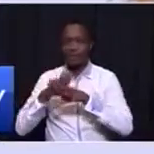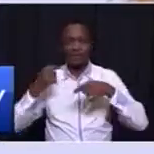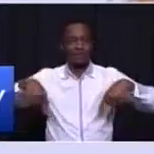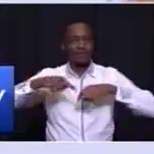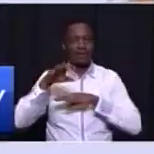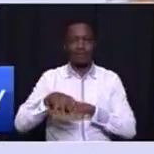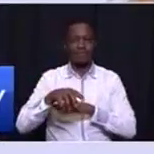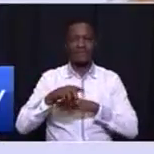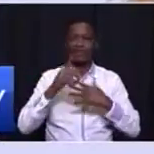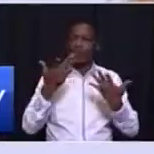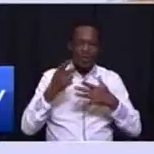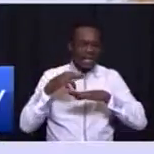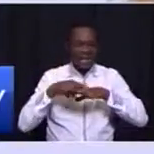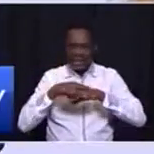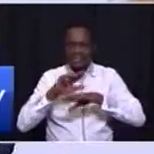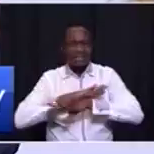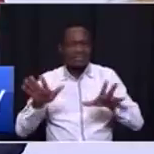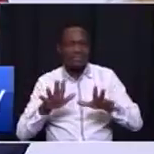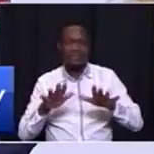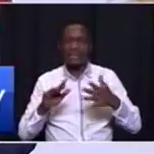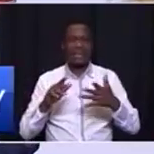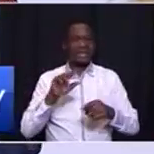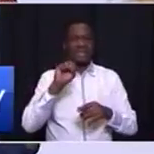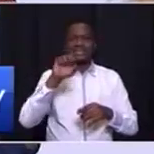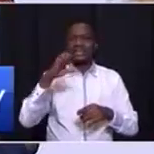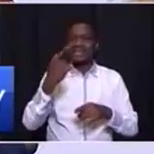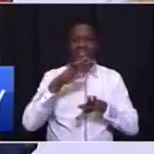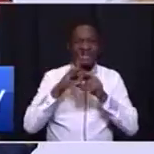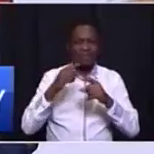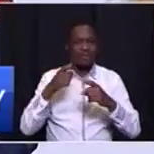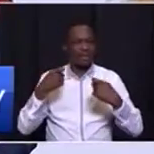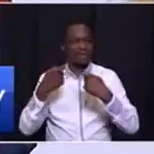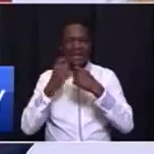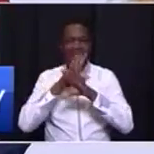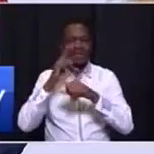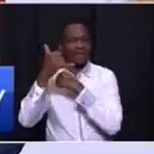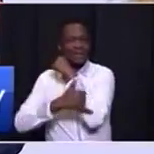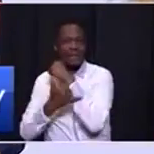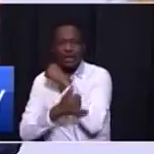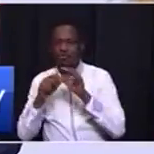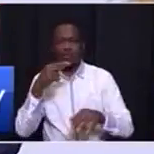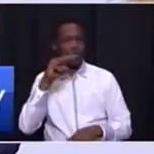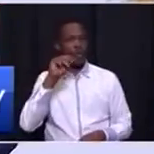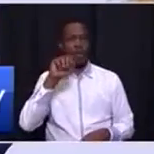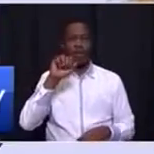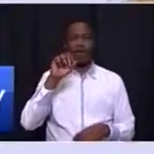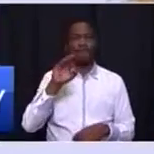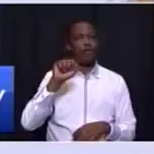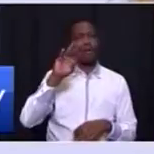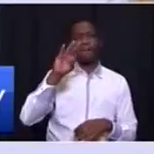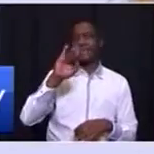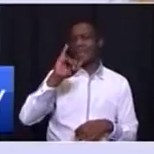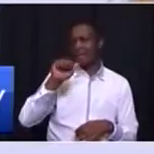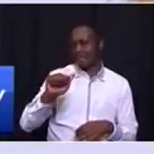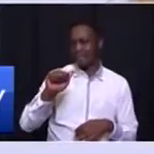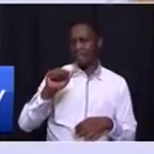racism, no sexism, no xenophobia, no homophobia, where